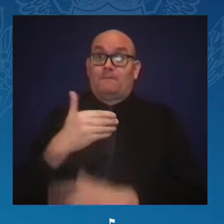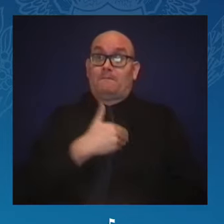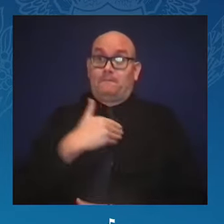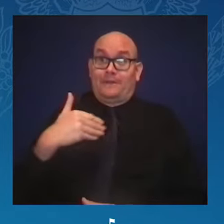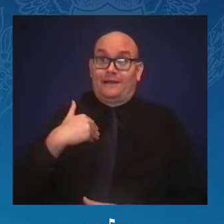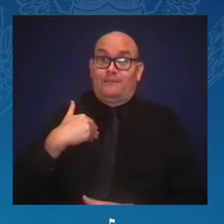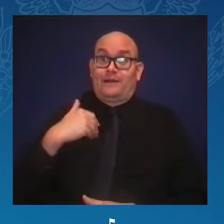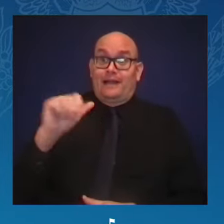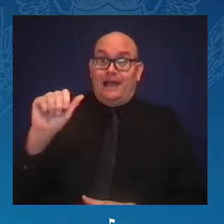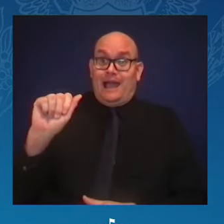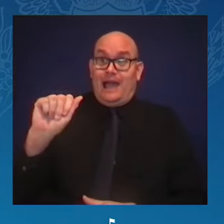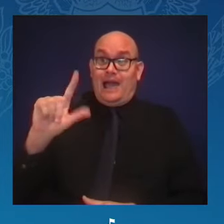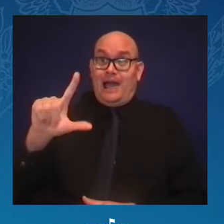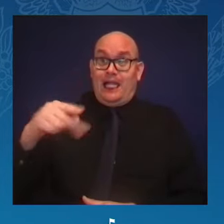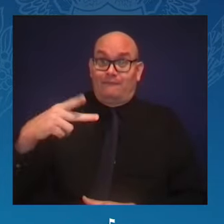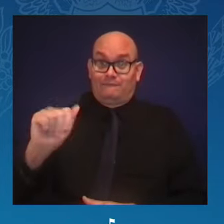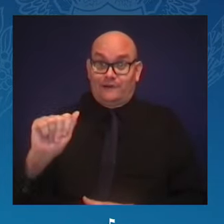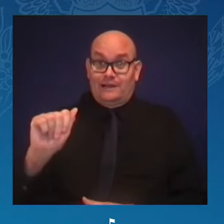across the Divine Nine.